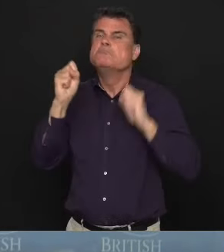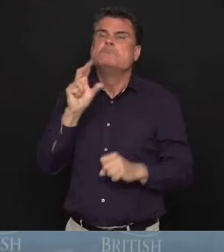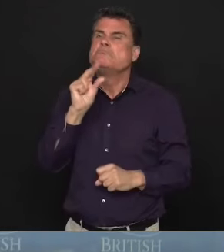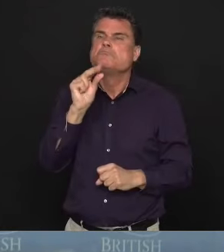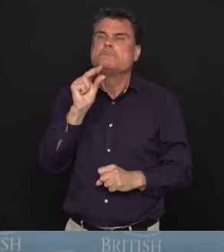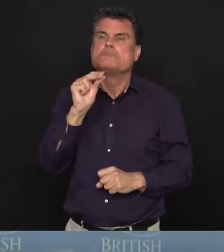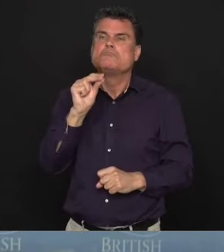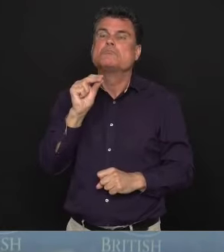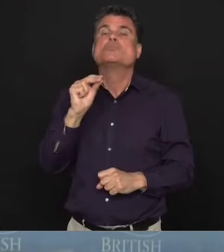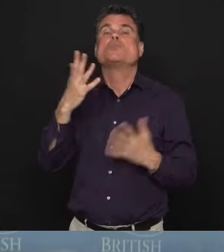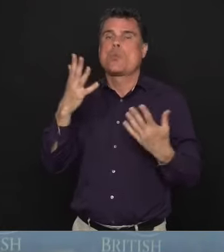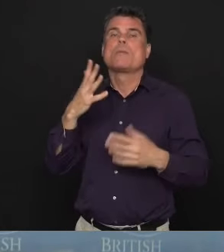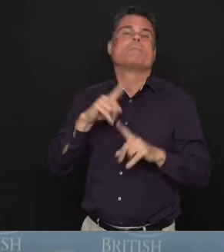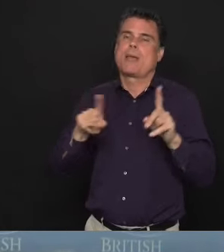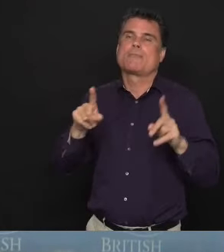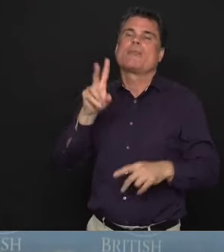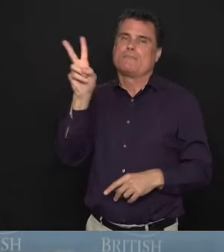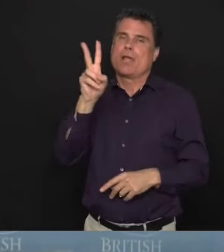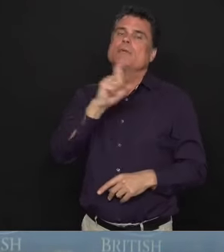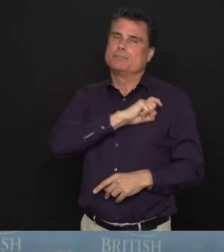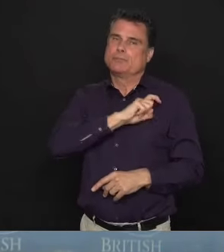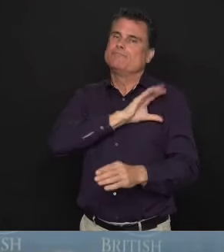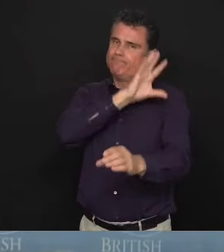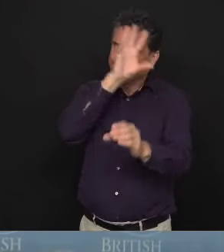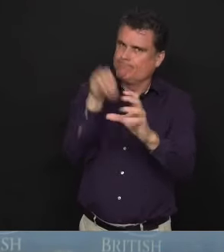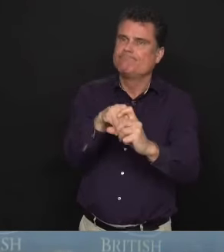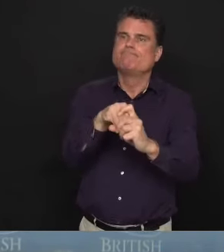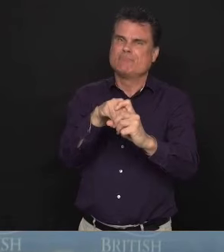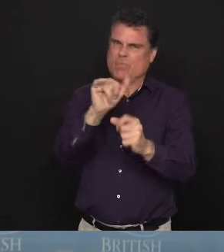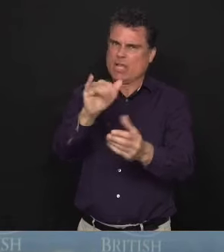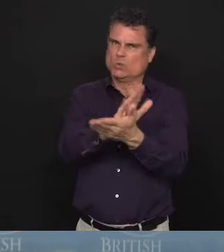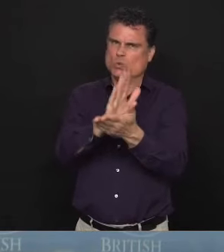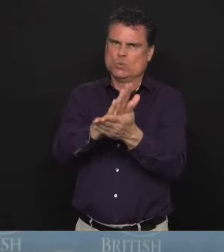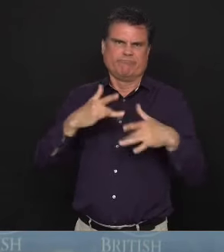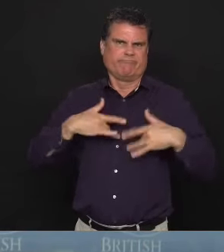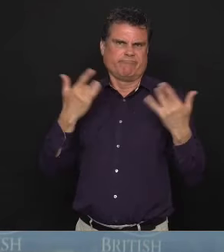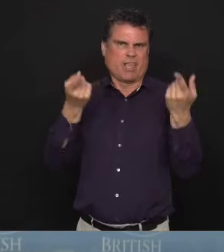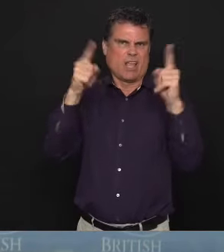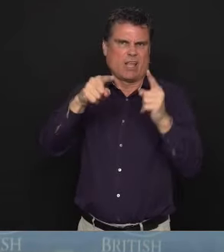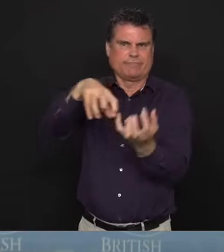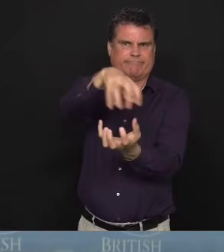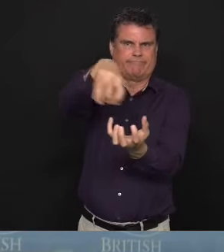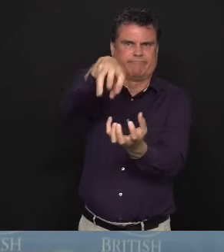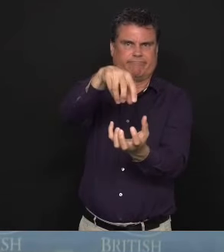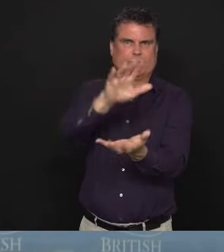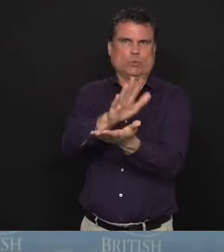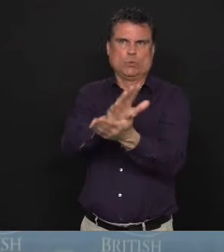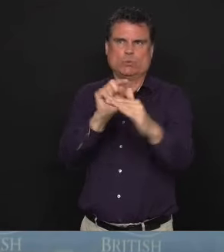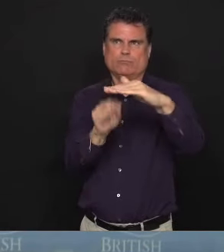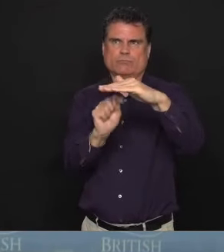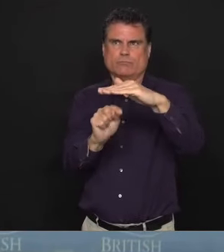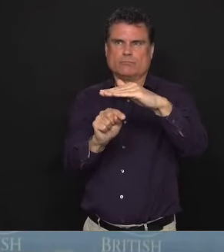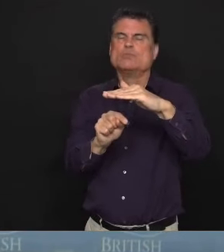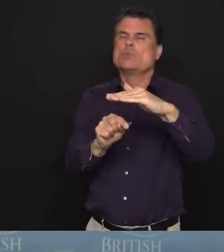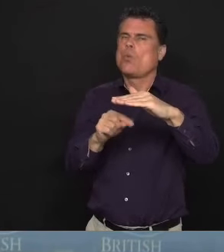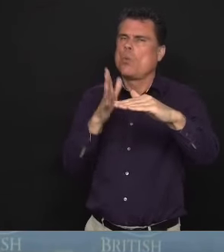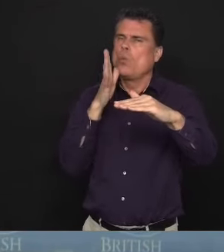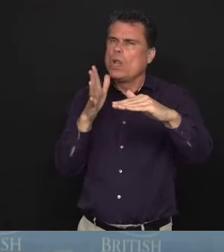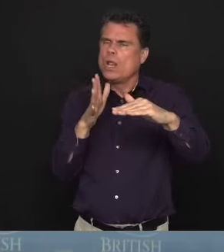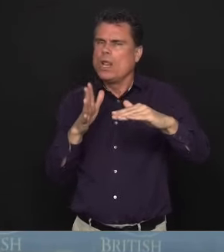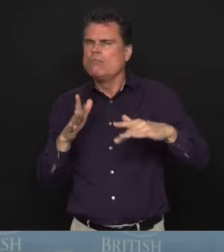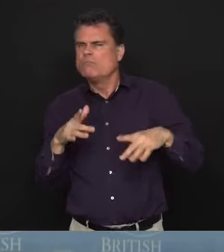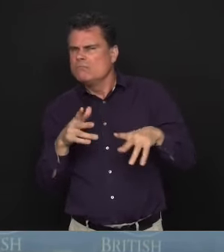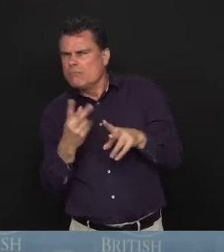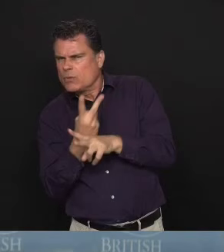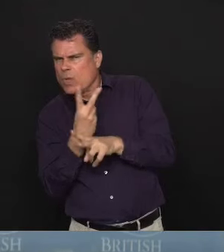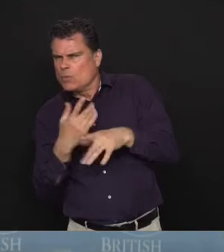situation, which is what they're supposed to be doing. And they will be updating the public on what exactly is happening